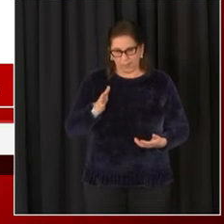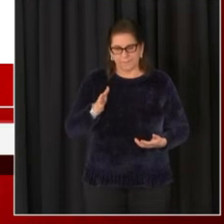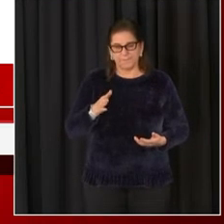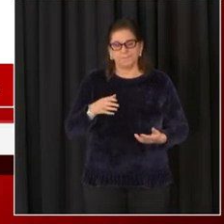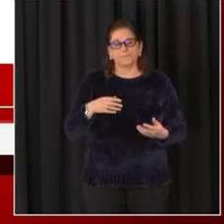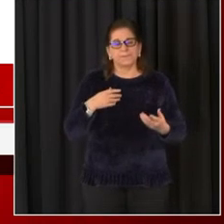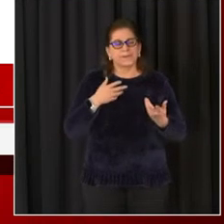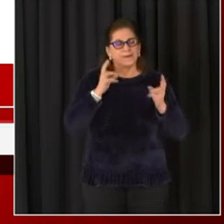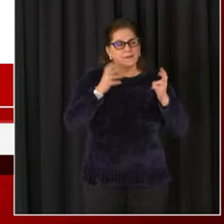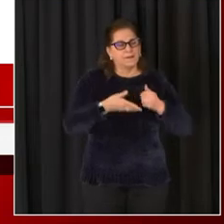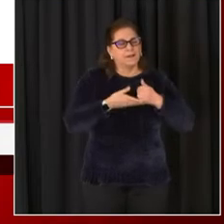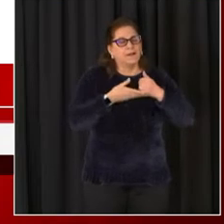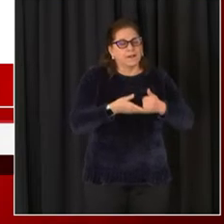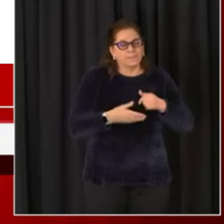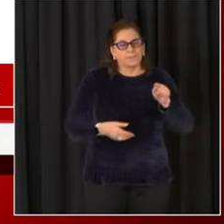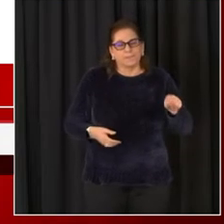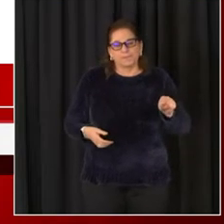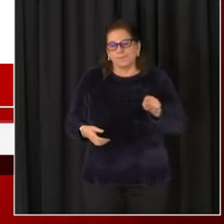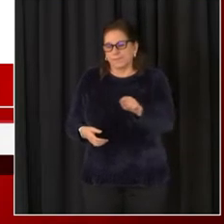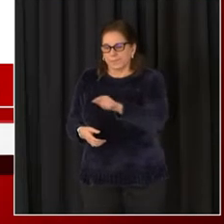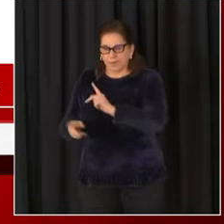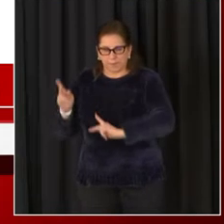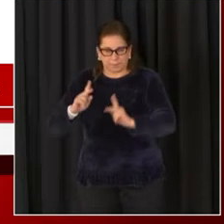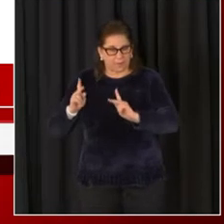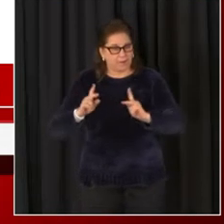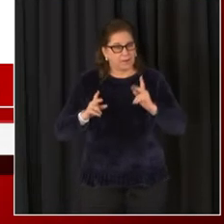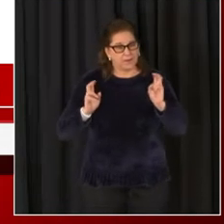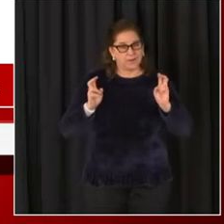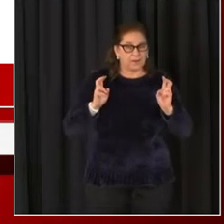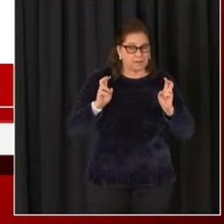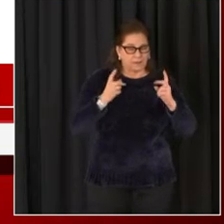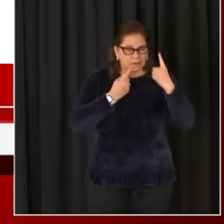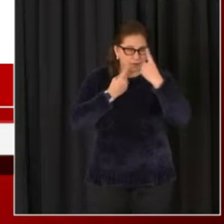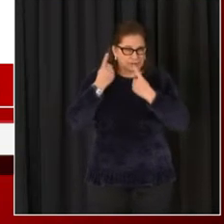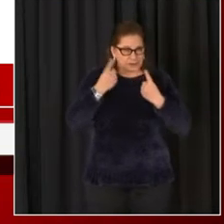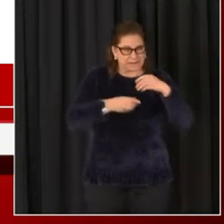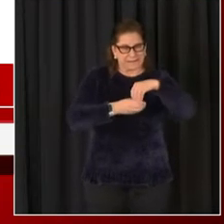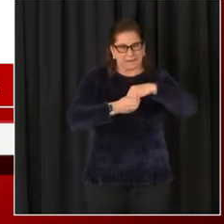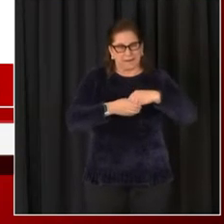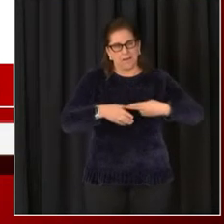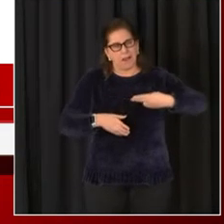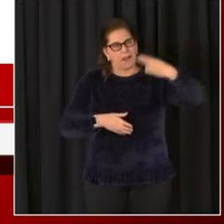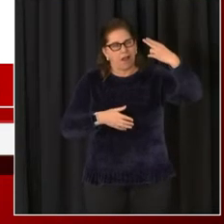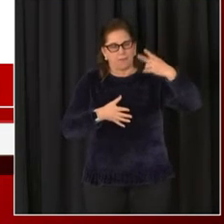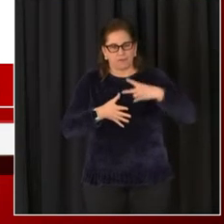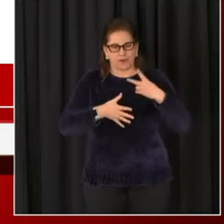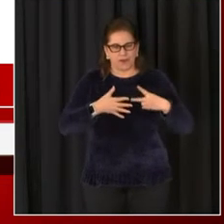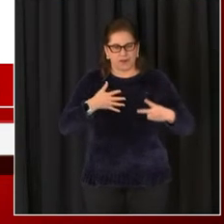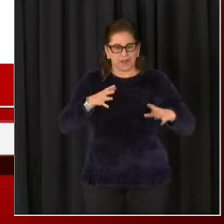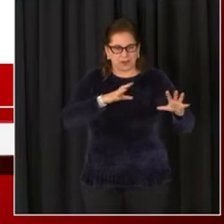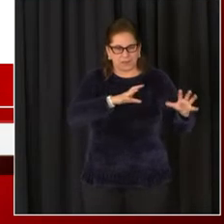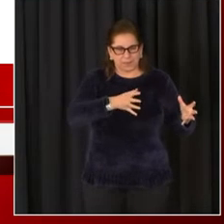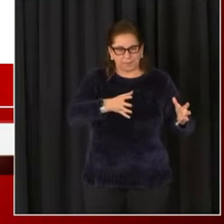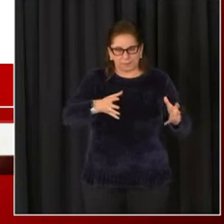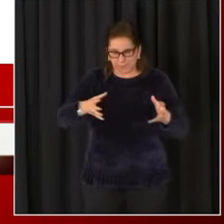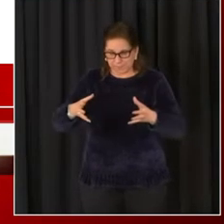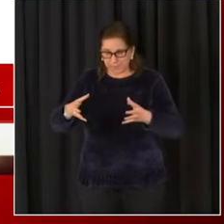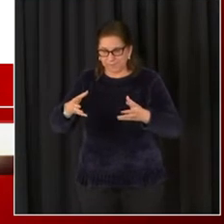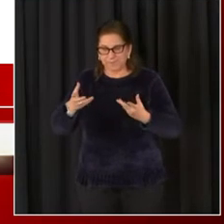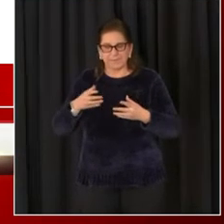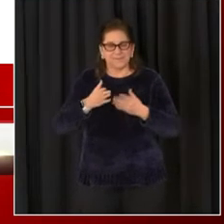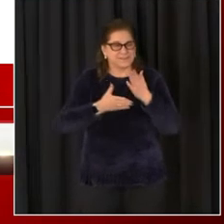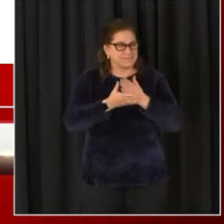a priority group, and others to support their patients.